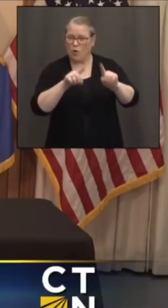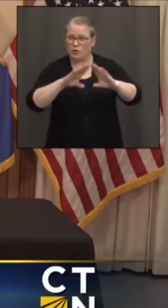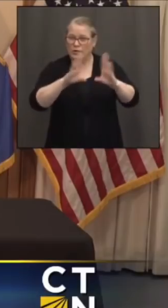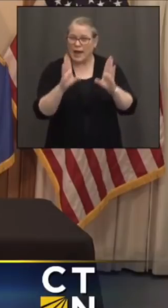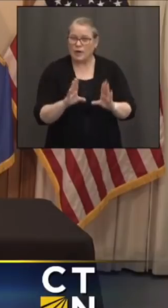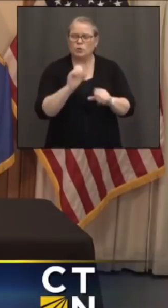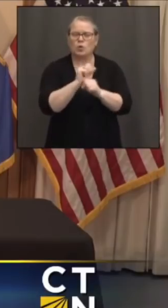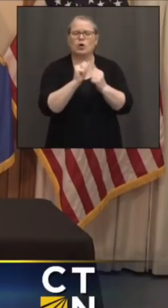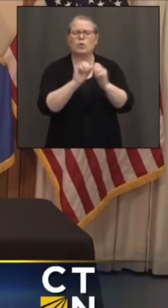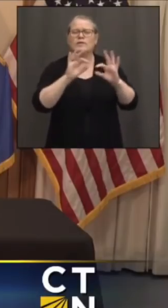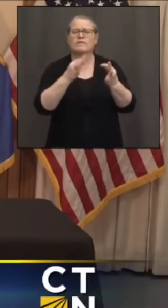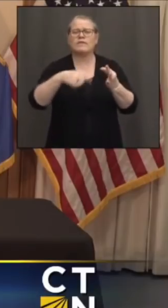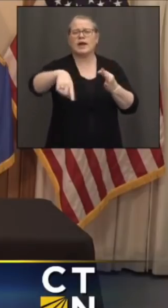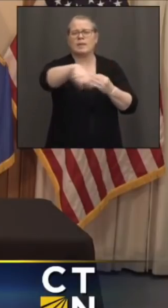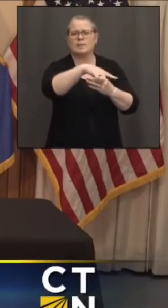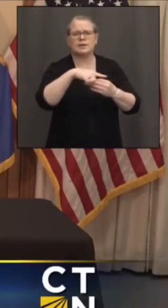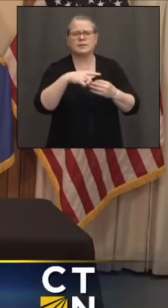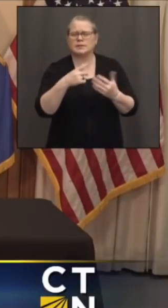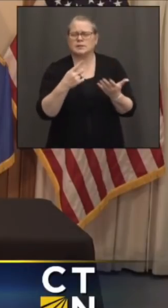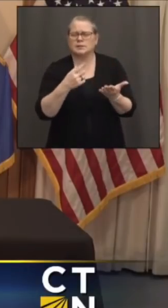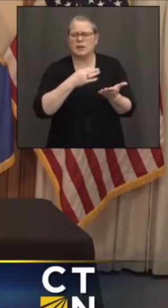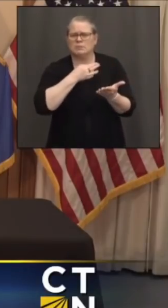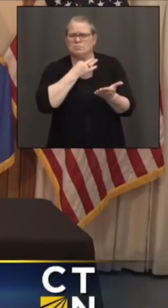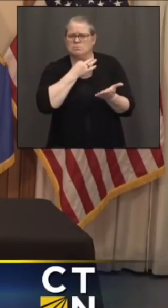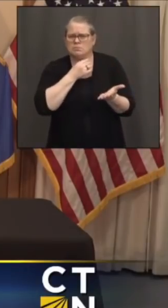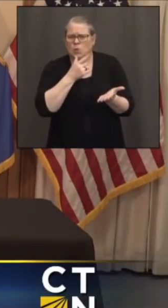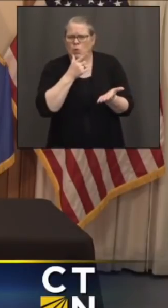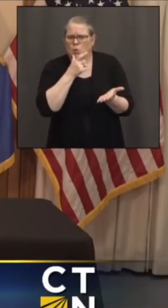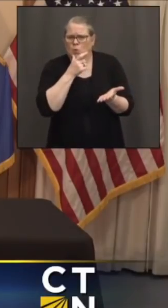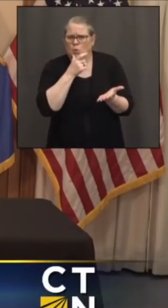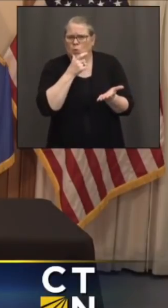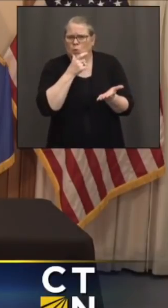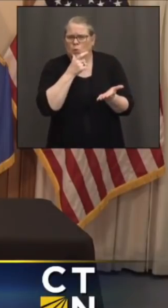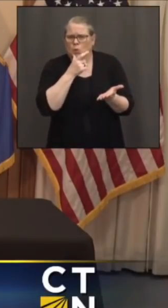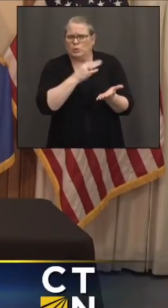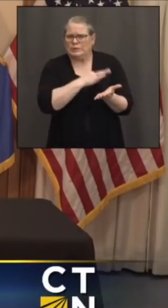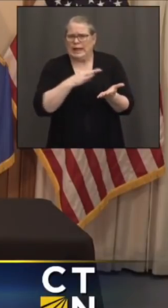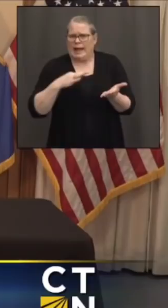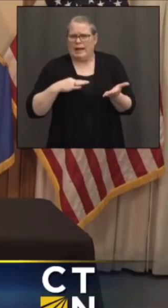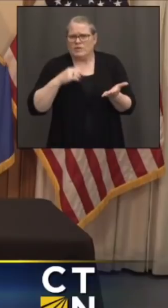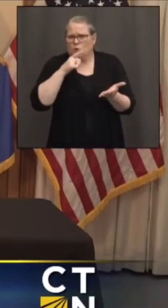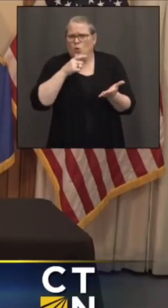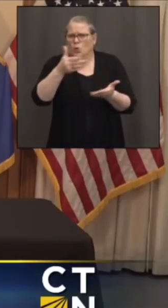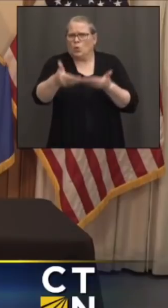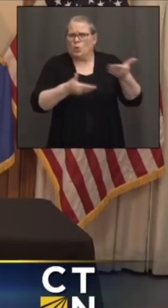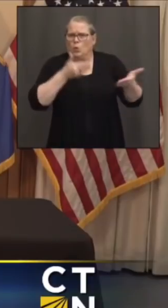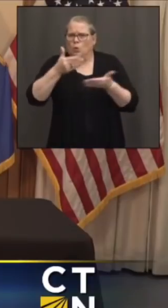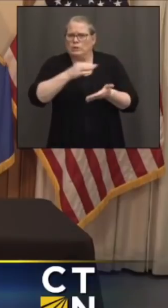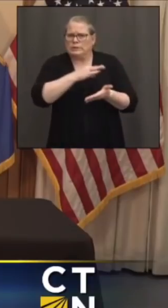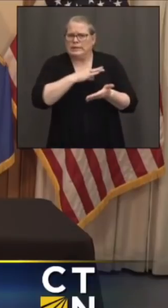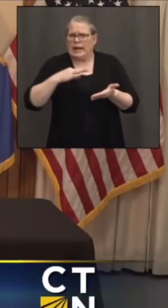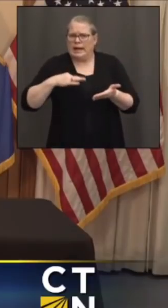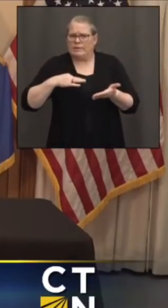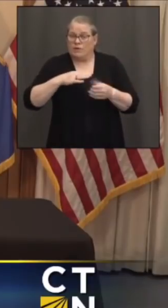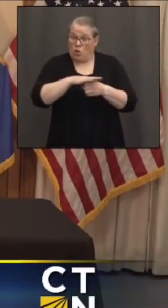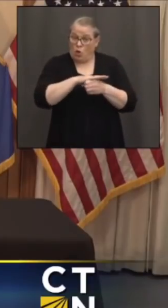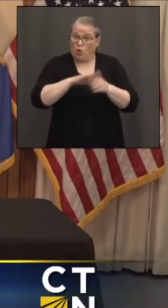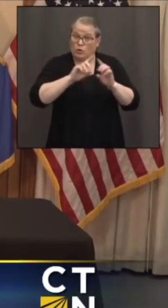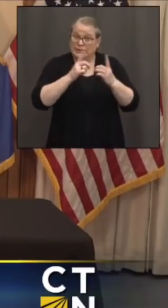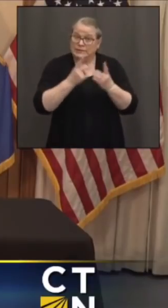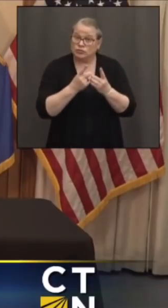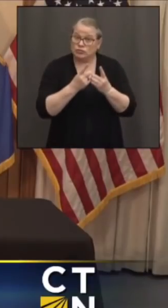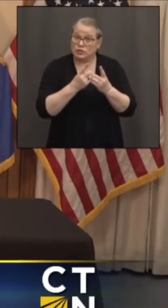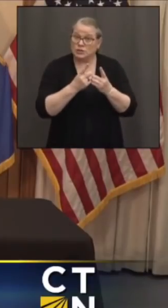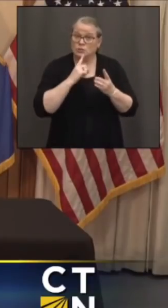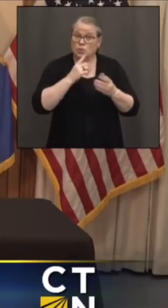with their families. I'm wondering who exactly will be employing the staff to work on this pretension. Will it be local districts?